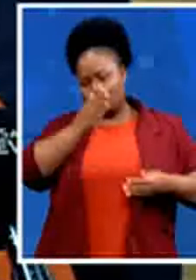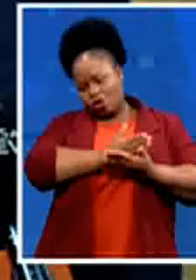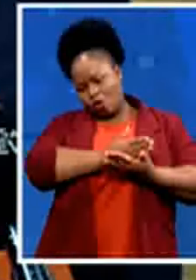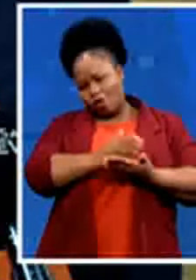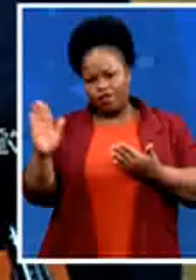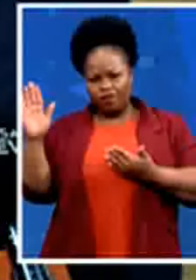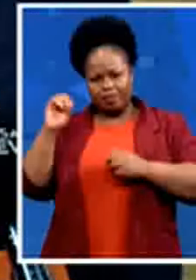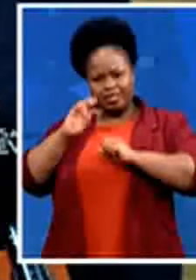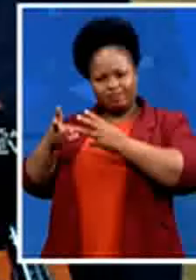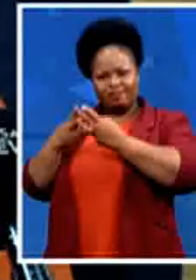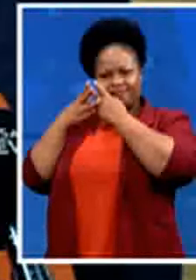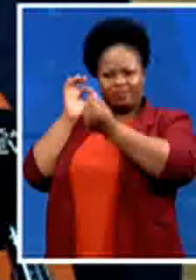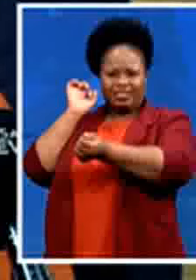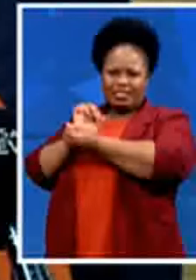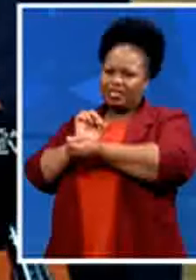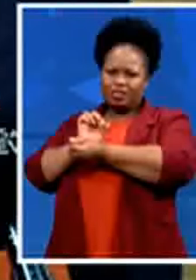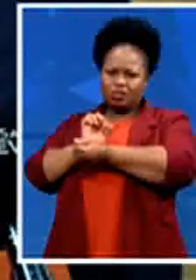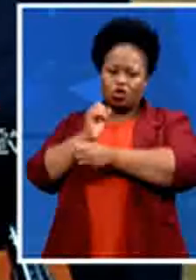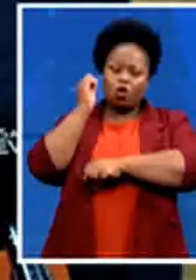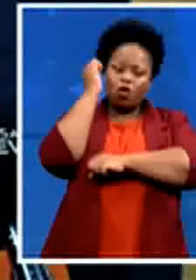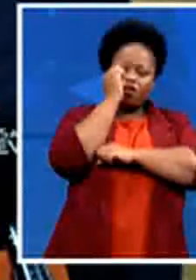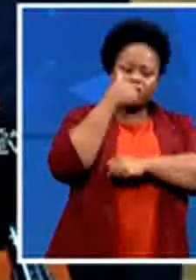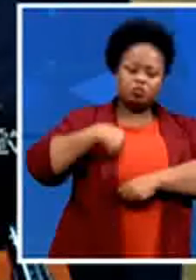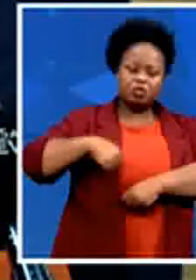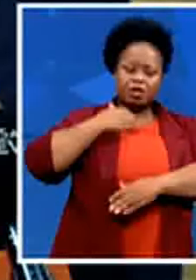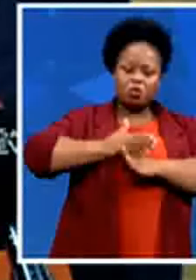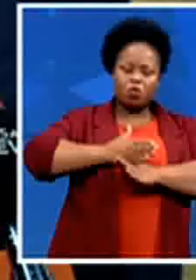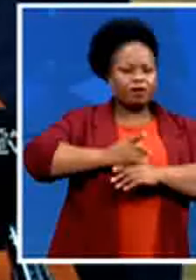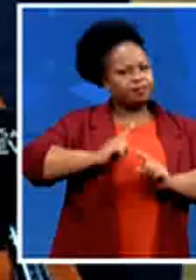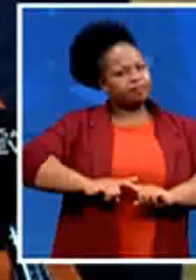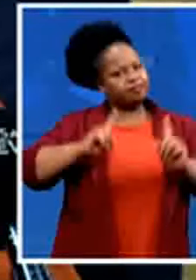of any municipality including the politicians